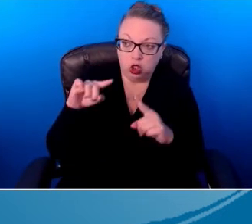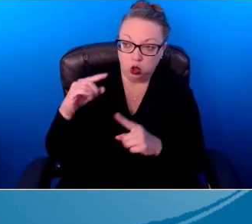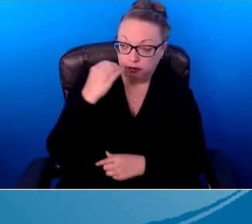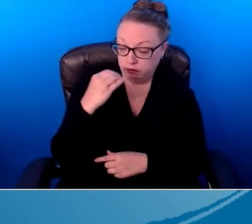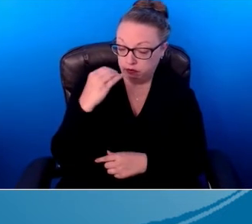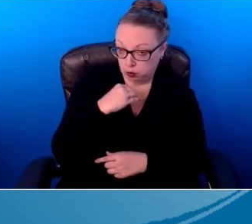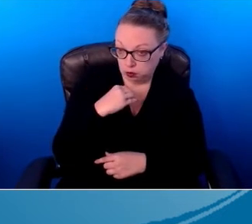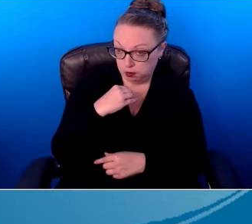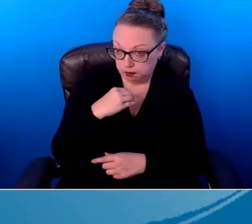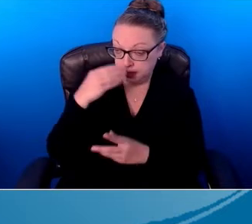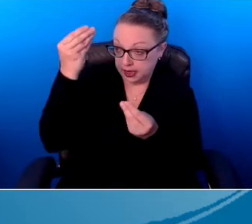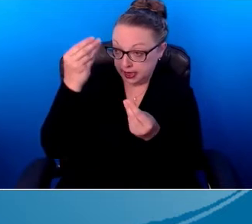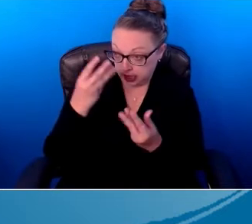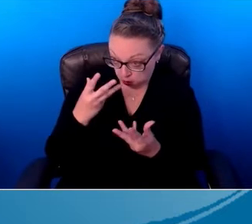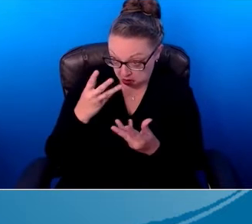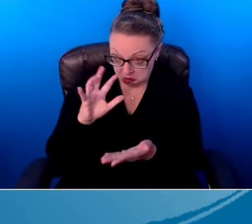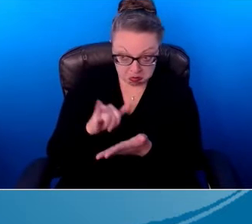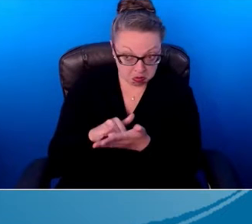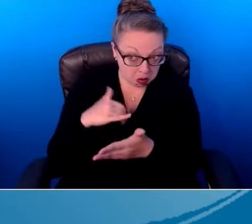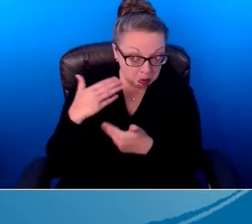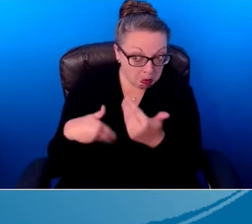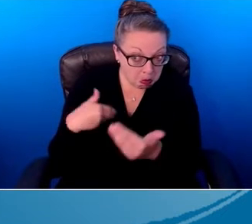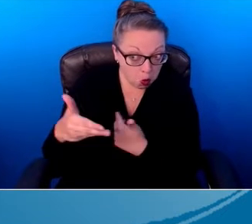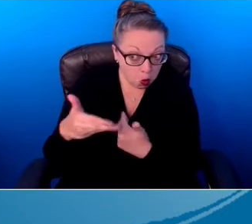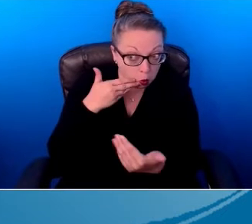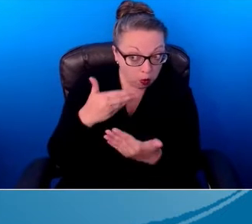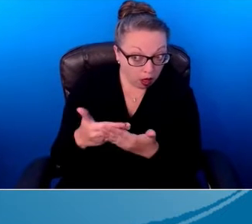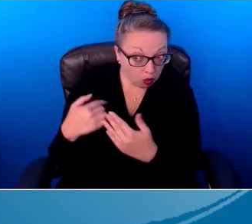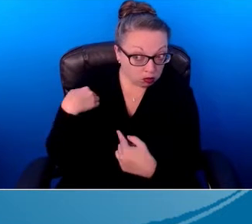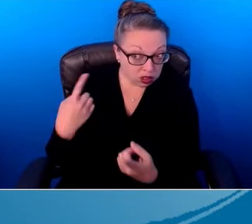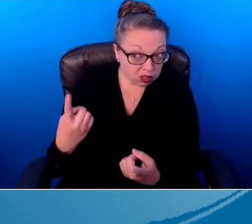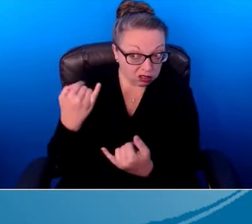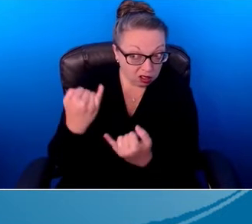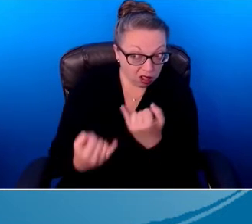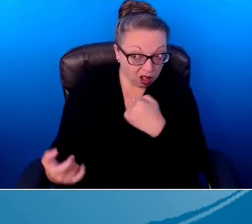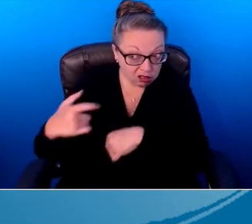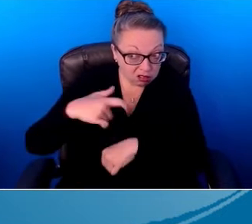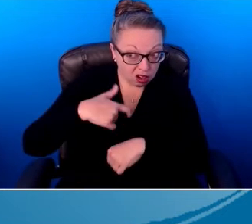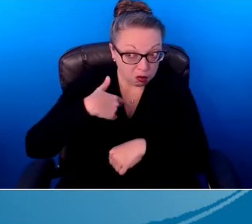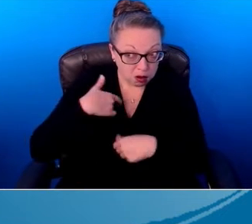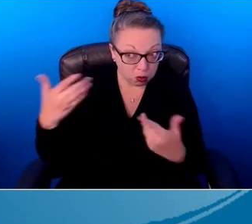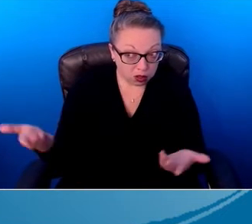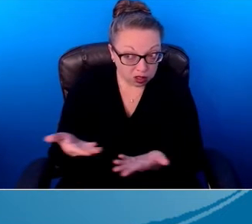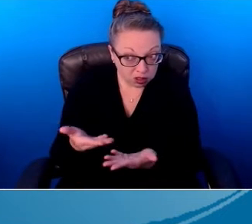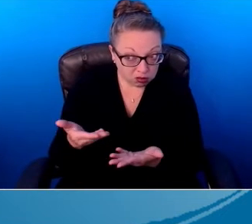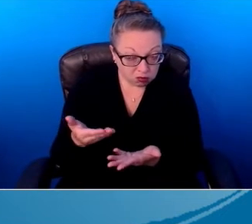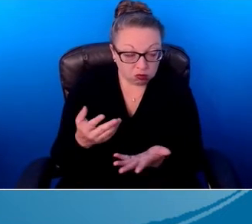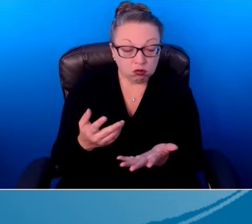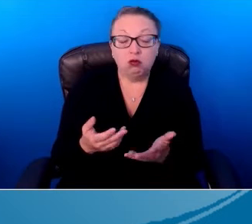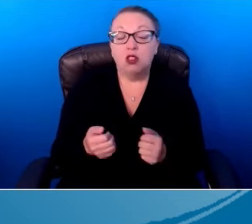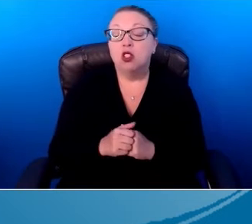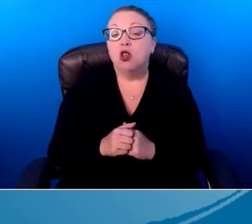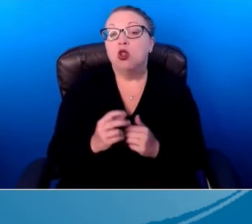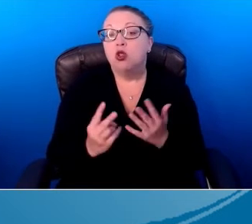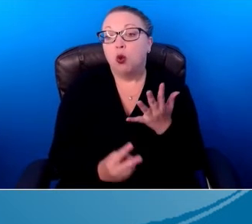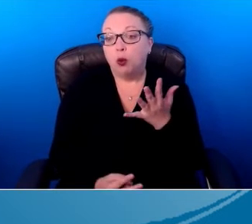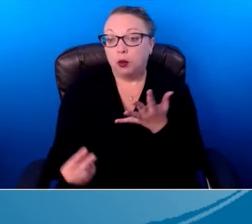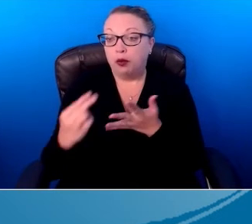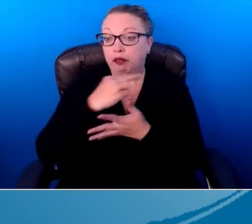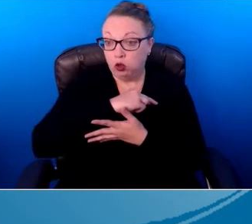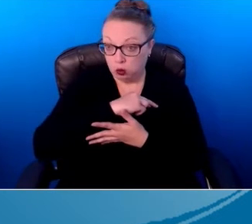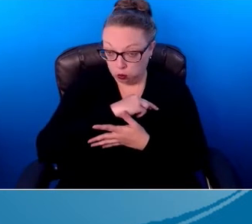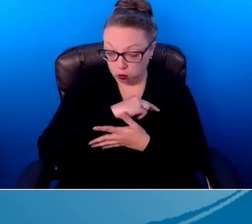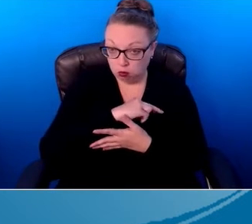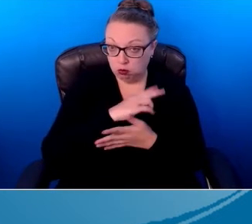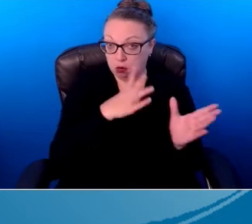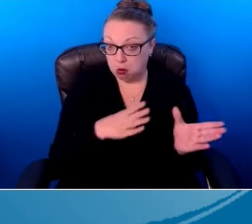Tell me how well that's been working since I was here last. So we're going to review that plan, I'm going to ask them to reflect on it,